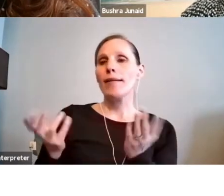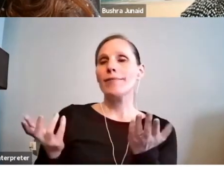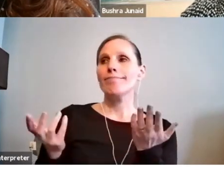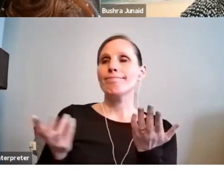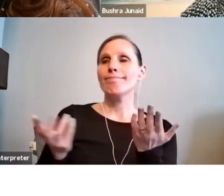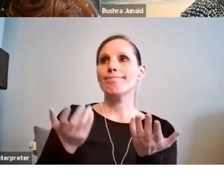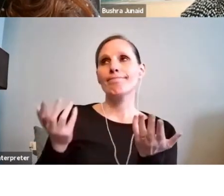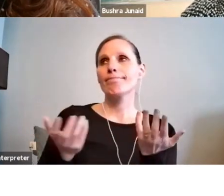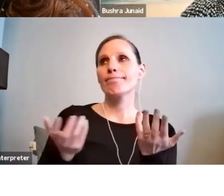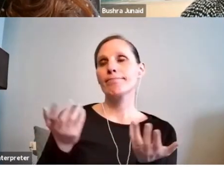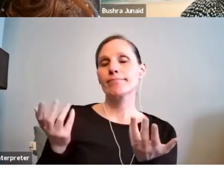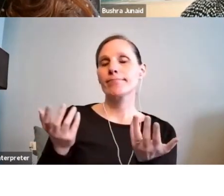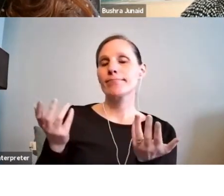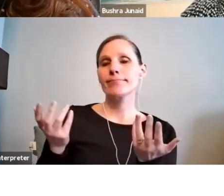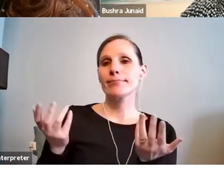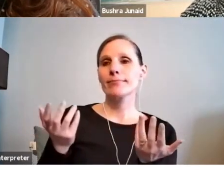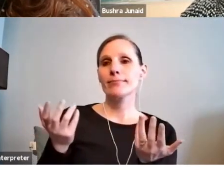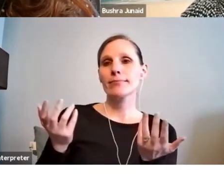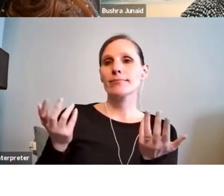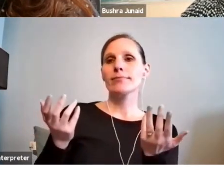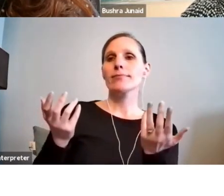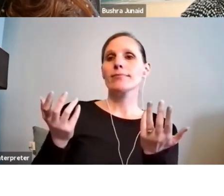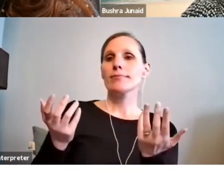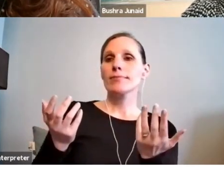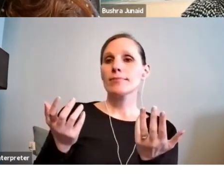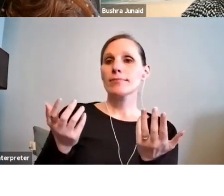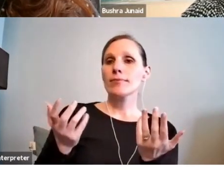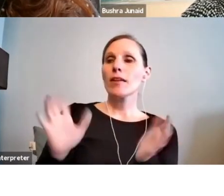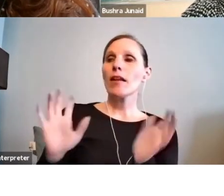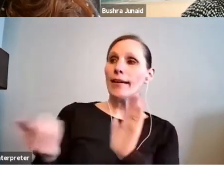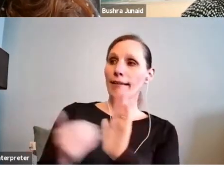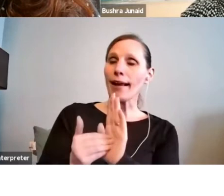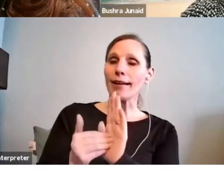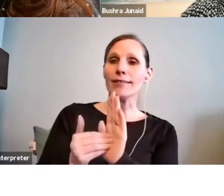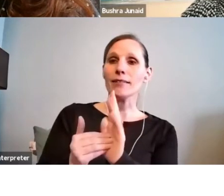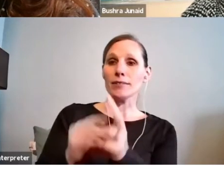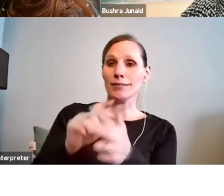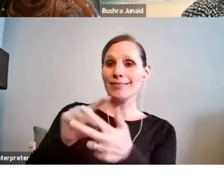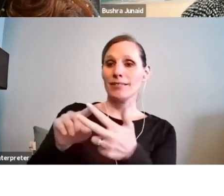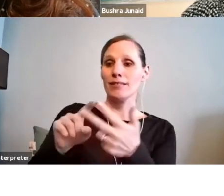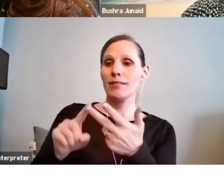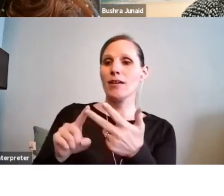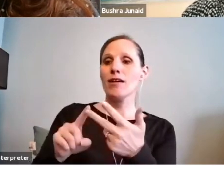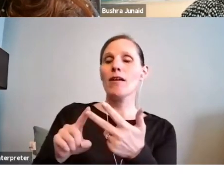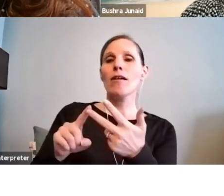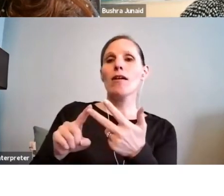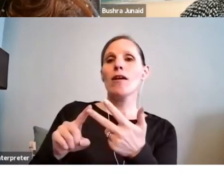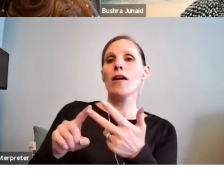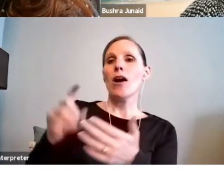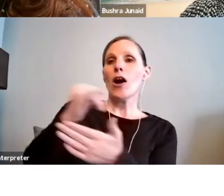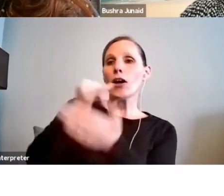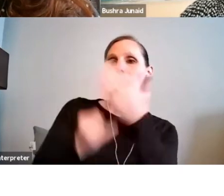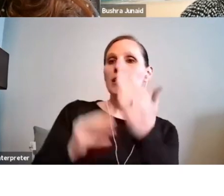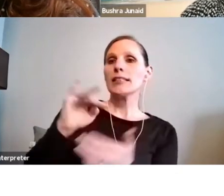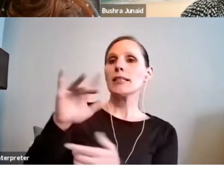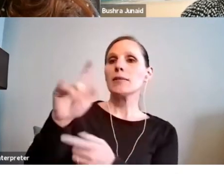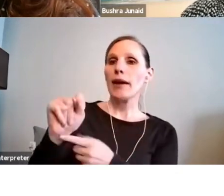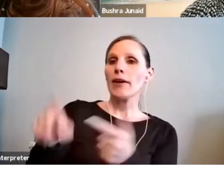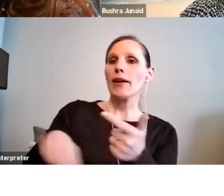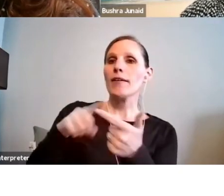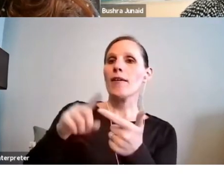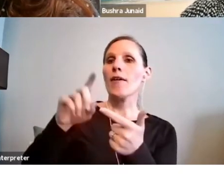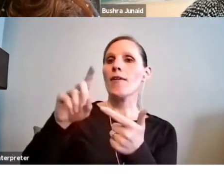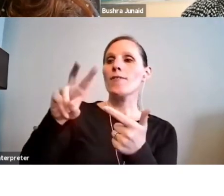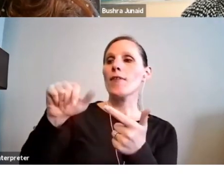hold artistic merit and artistic merit impact and viability in equal balance.